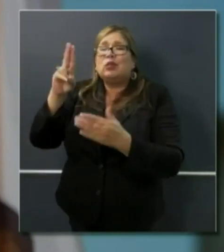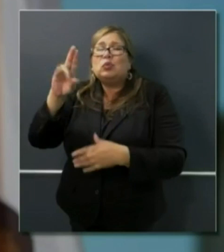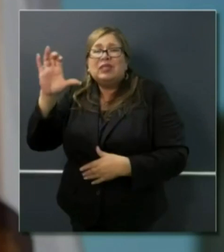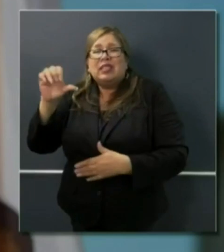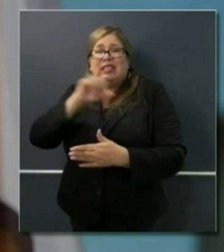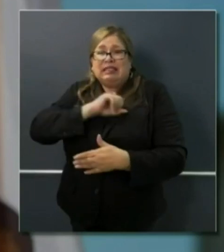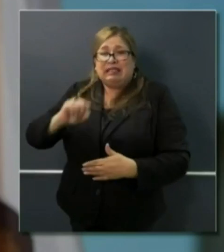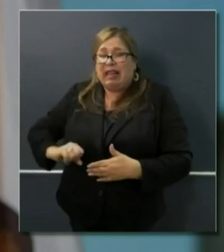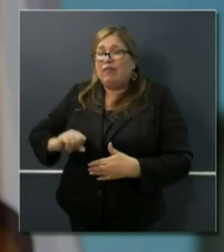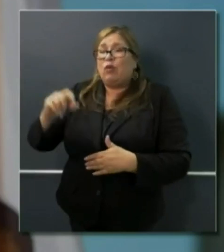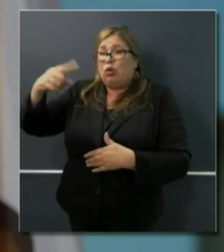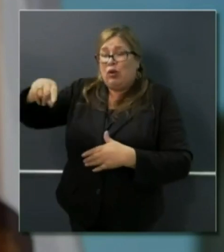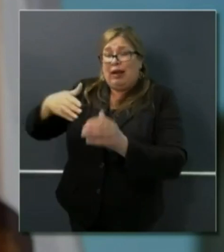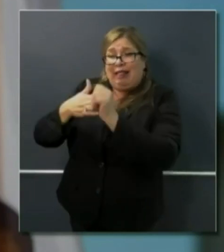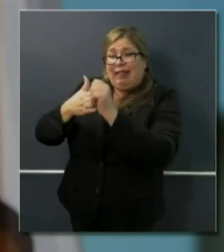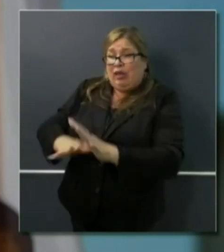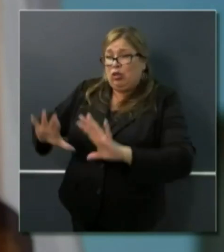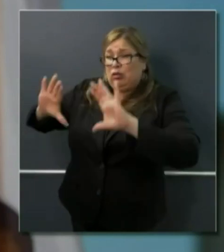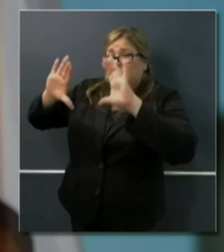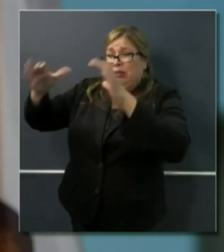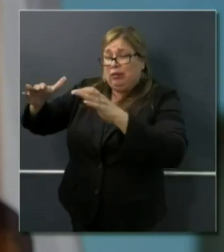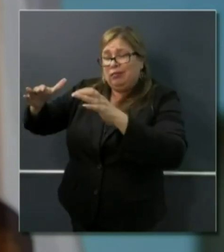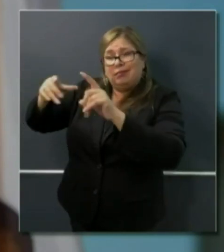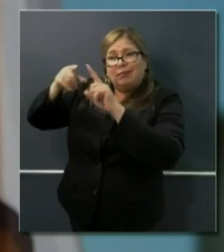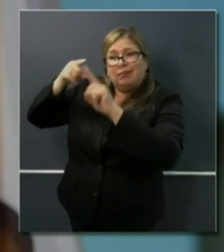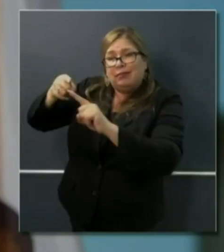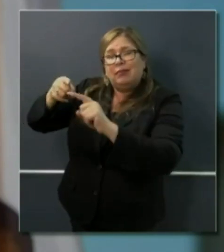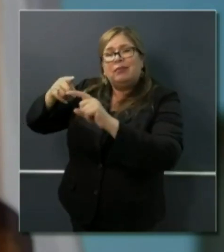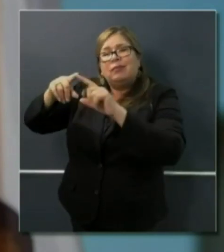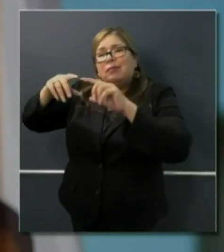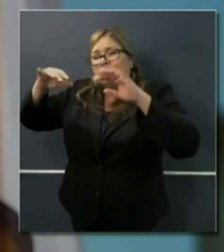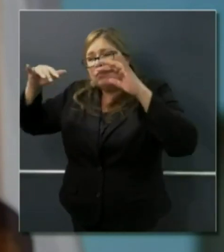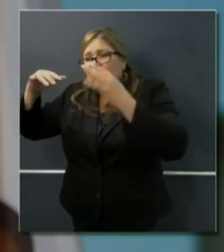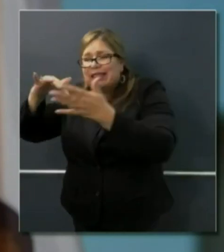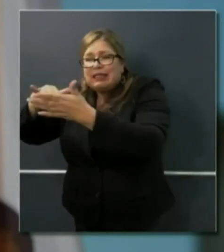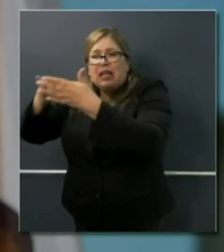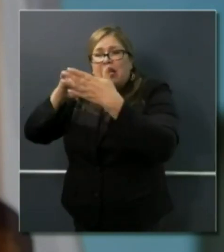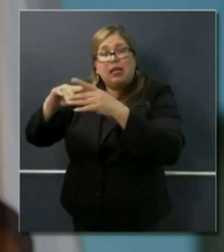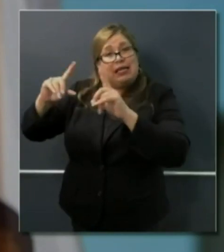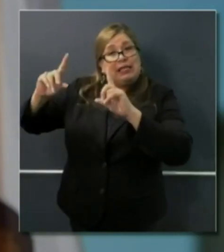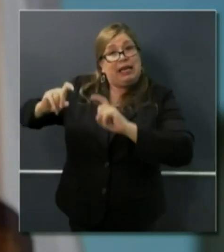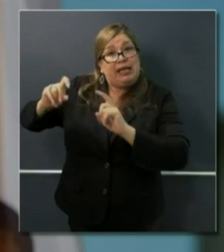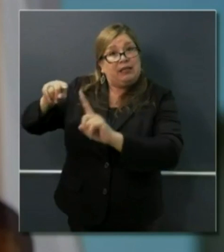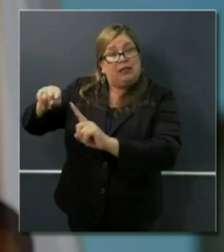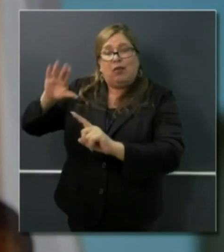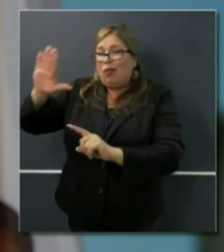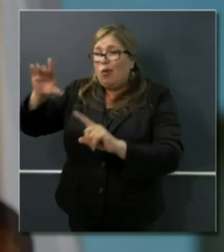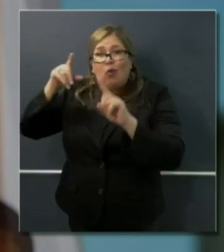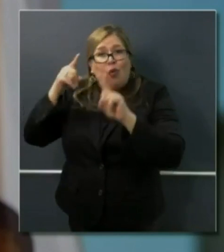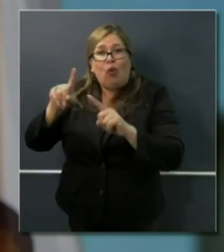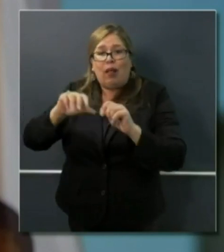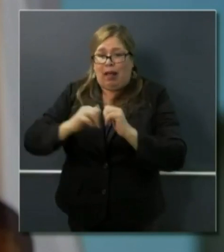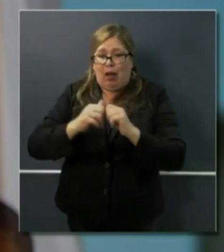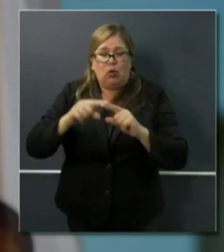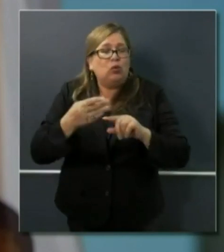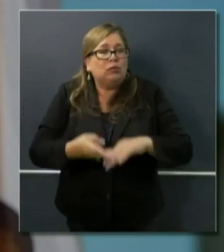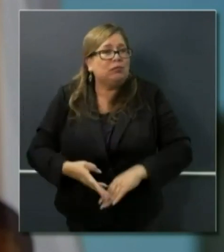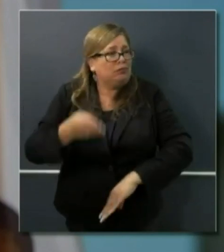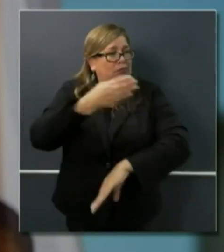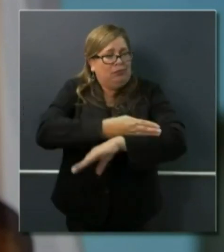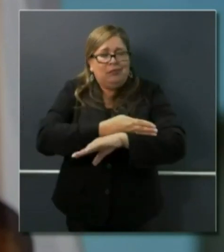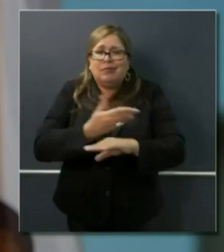others. We set out very specific and prescriptive goals in terms of increasing our testing. I was very